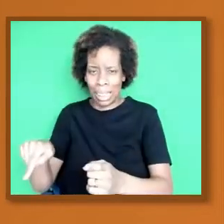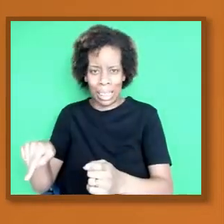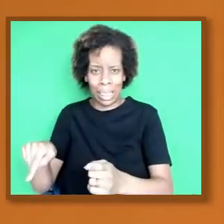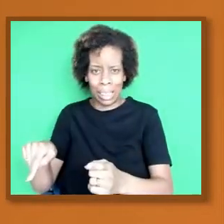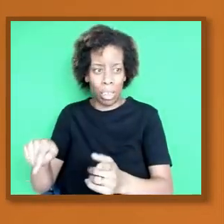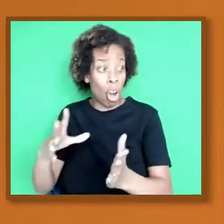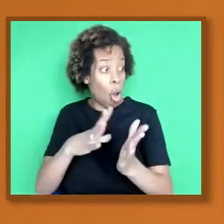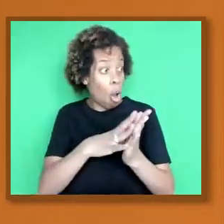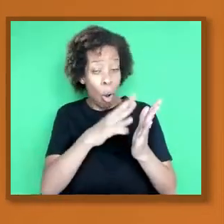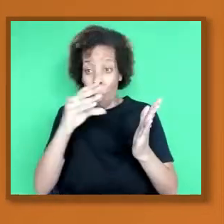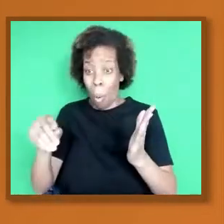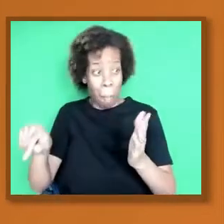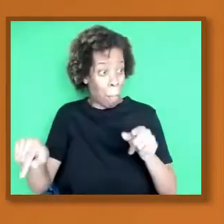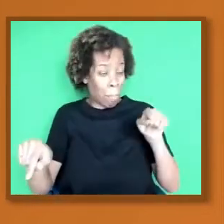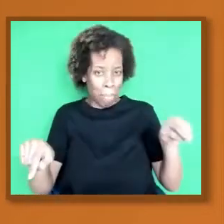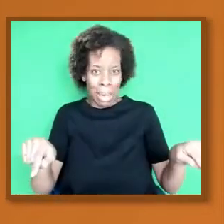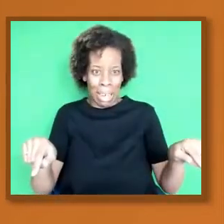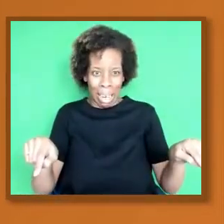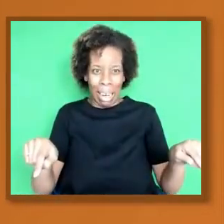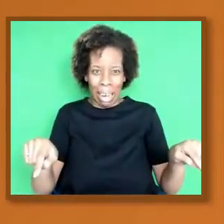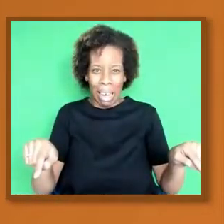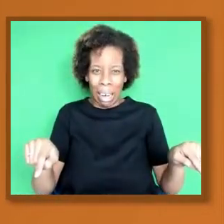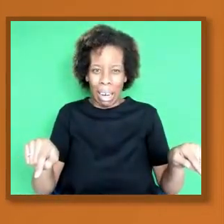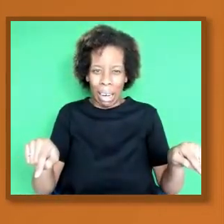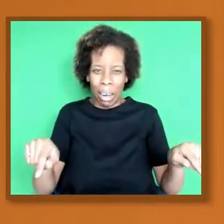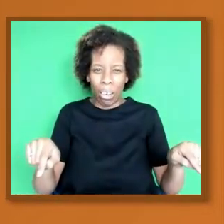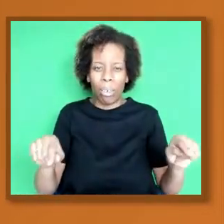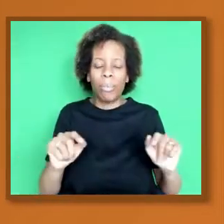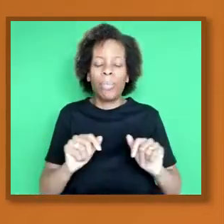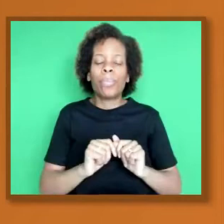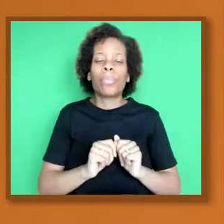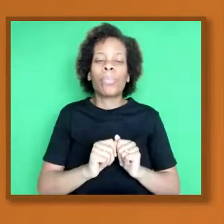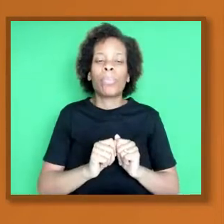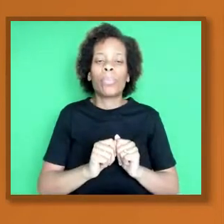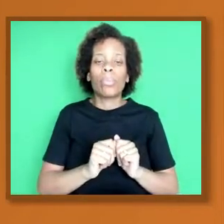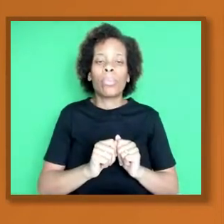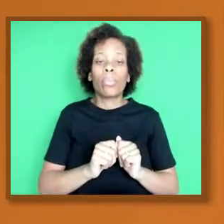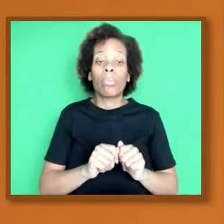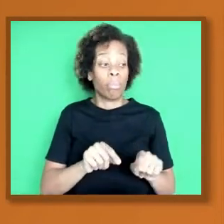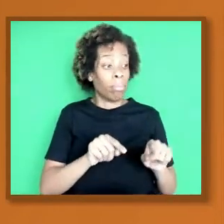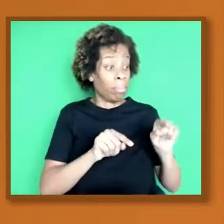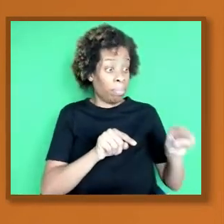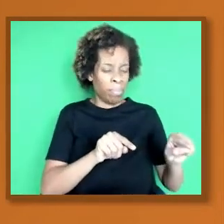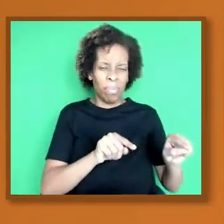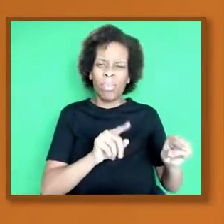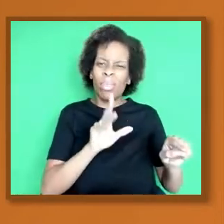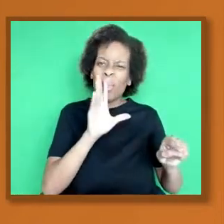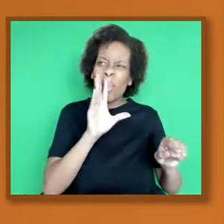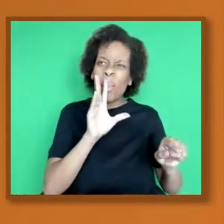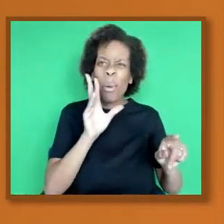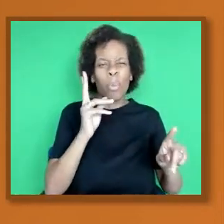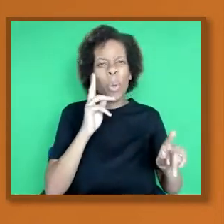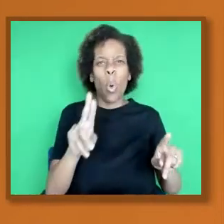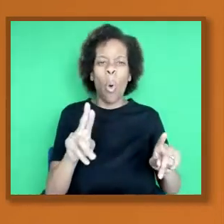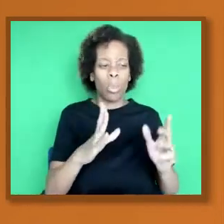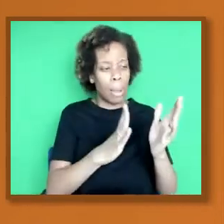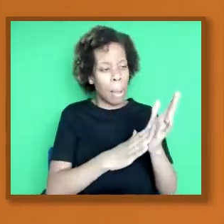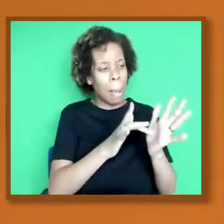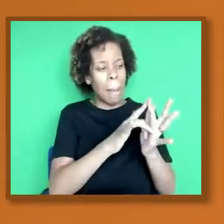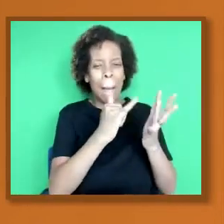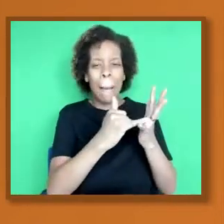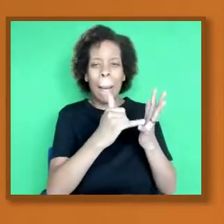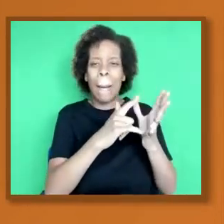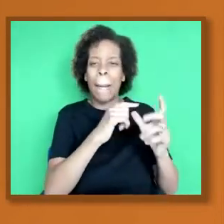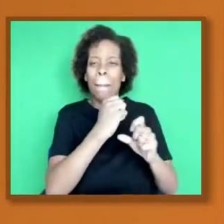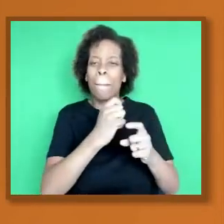So that's what we call the message. And in terms of that vaccine, it